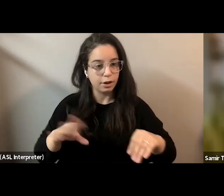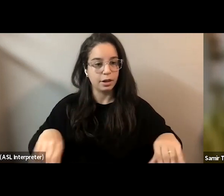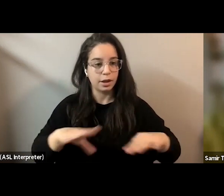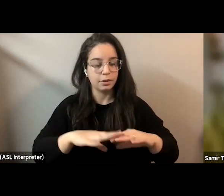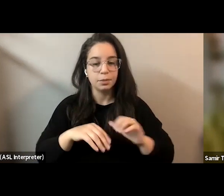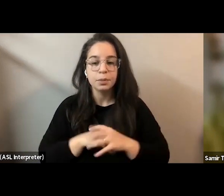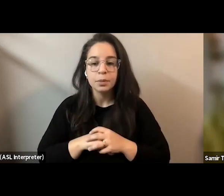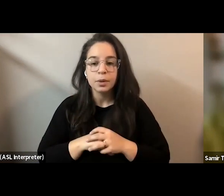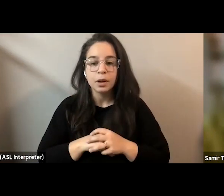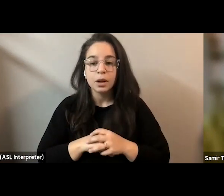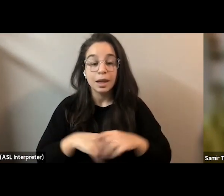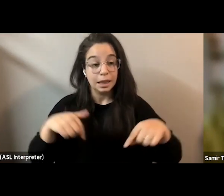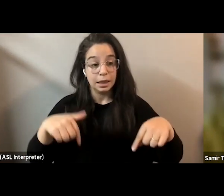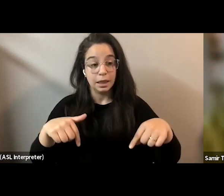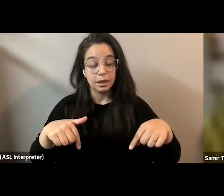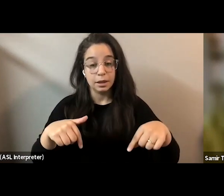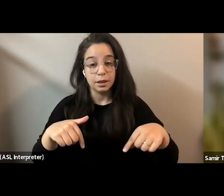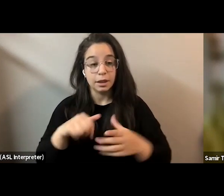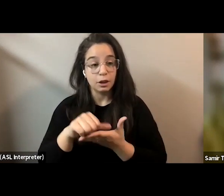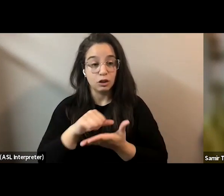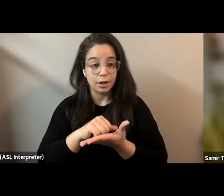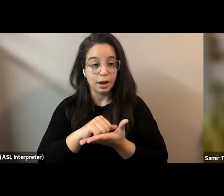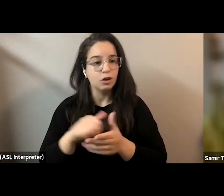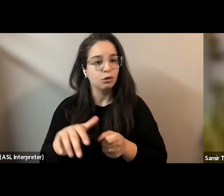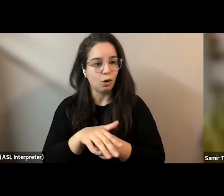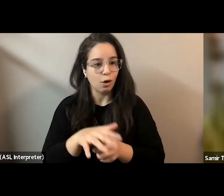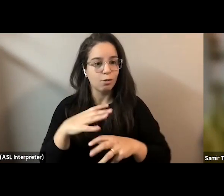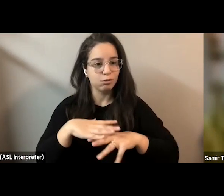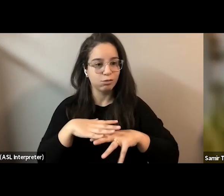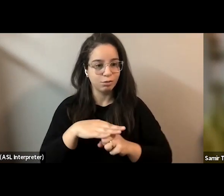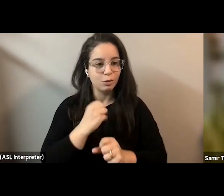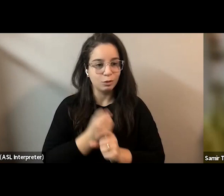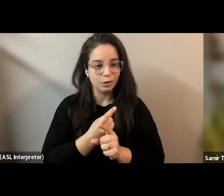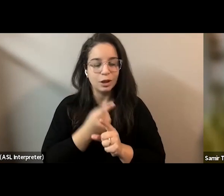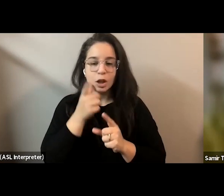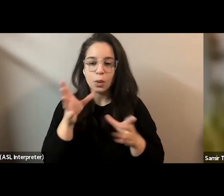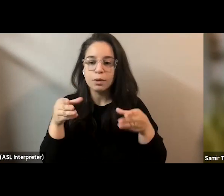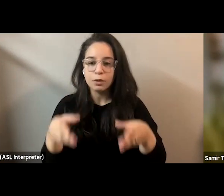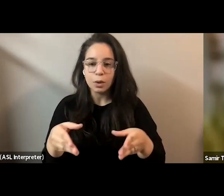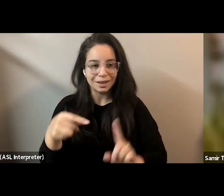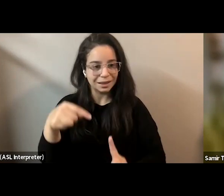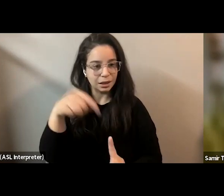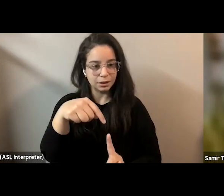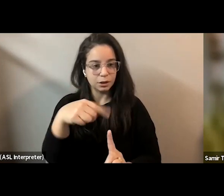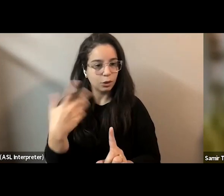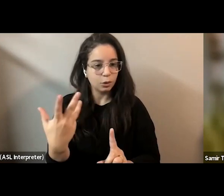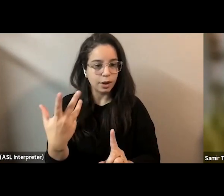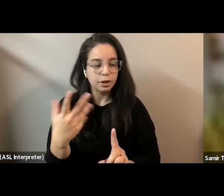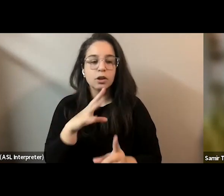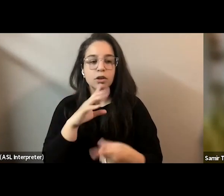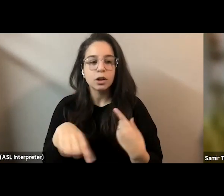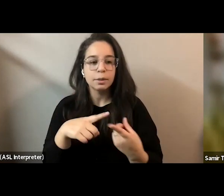this is a packed agenda i will be focusing solely on the